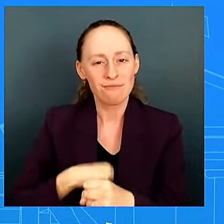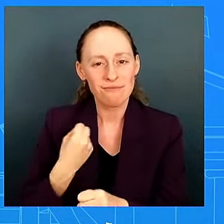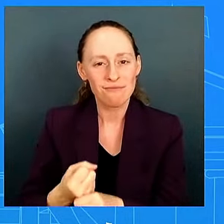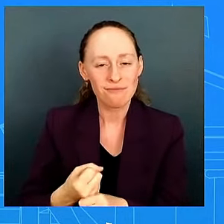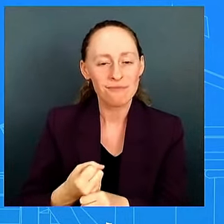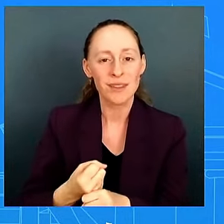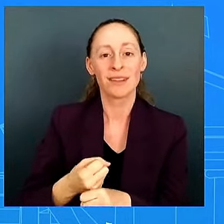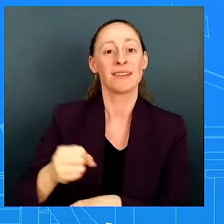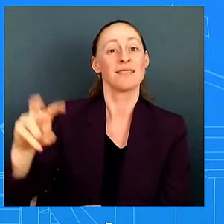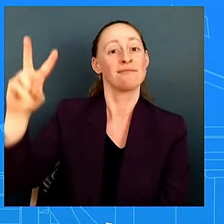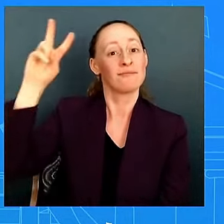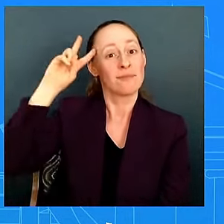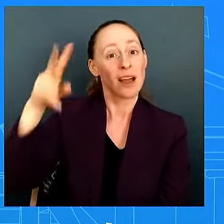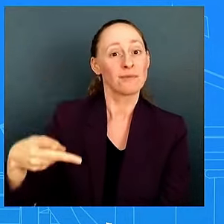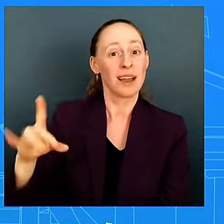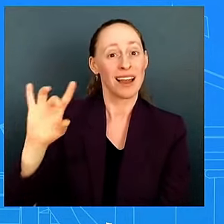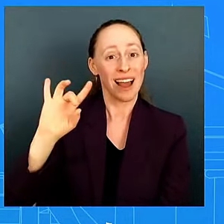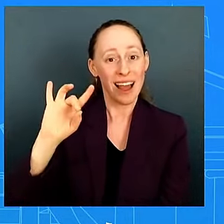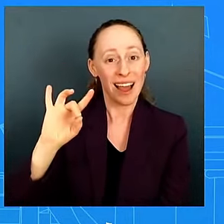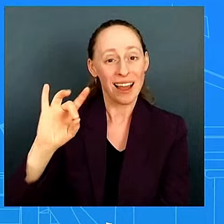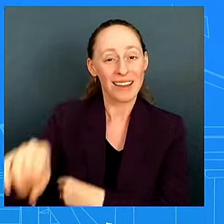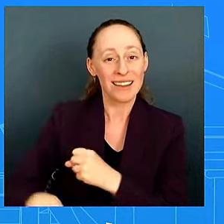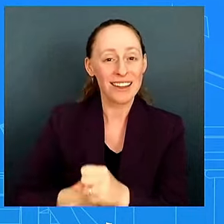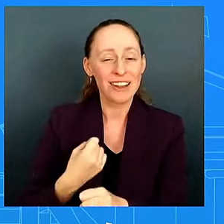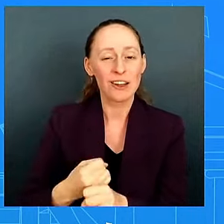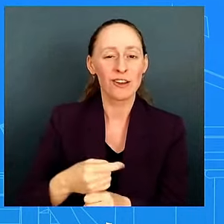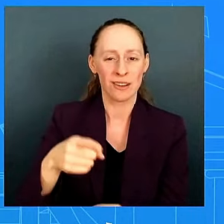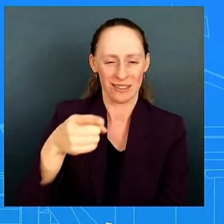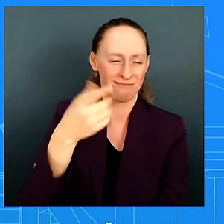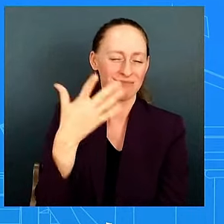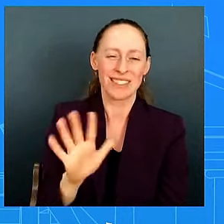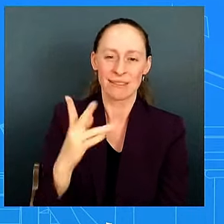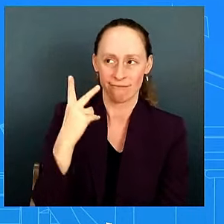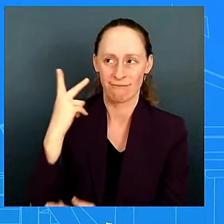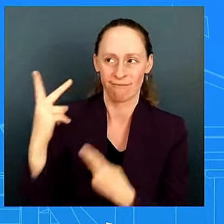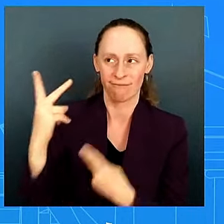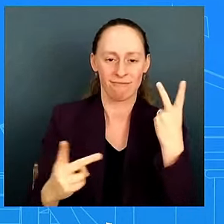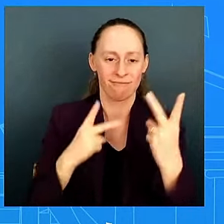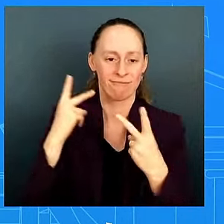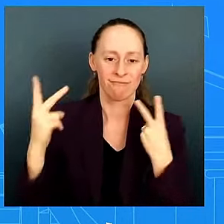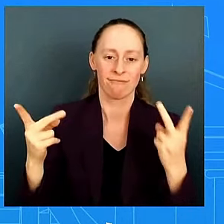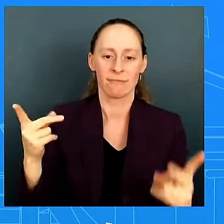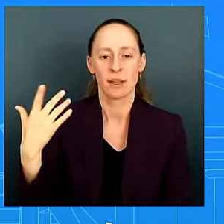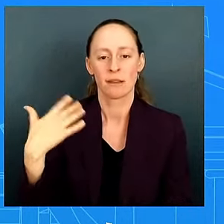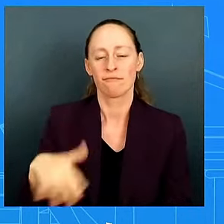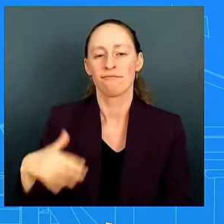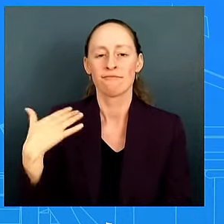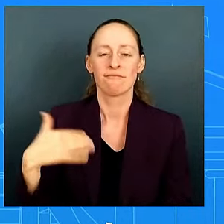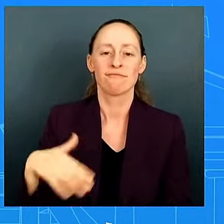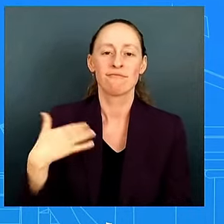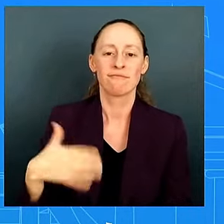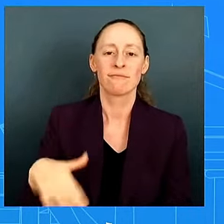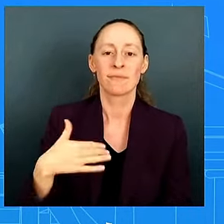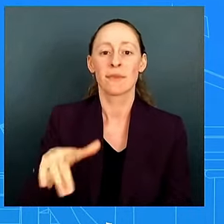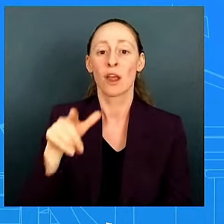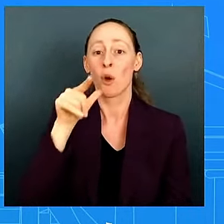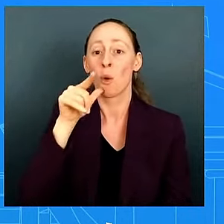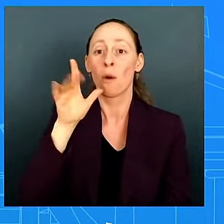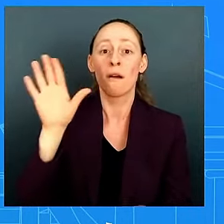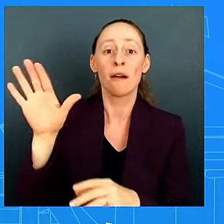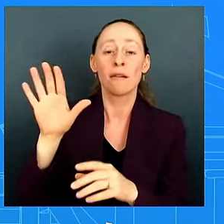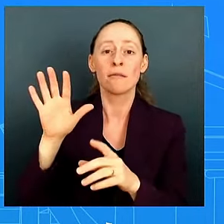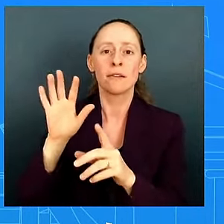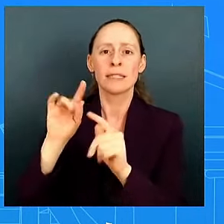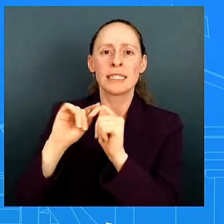so he has long time you know uh advisors that have been here with him for a long time i don't think that's unusual